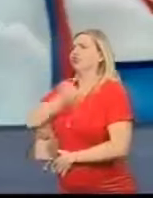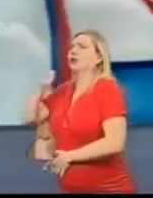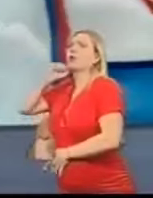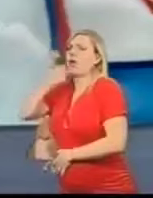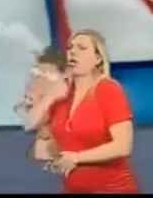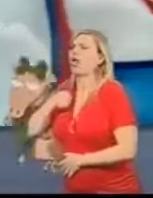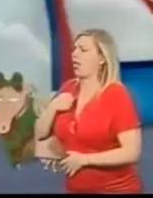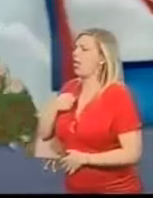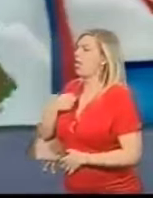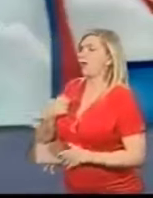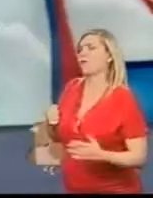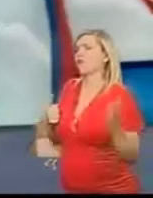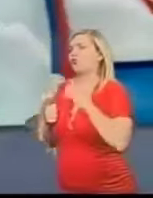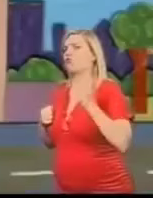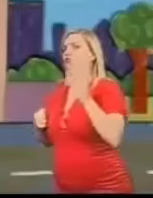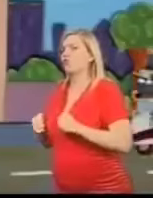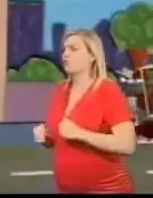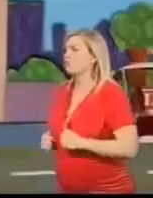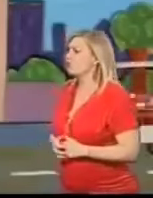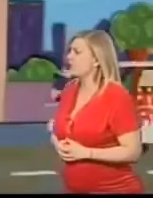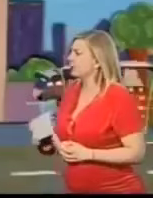Off we go, said Dippy